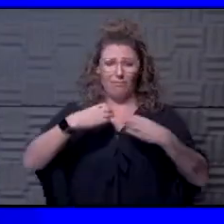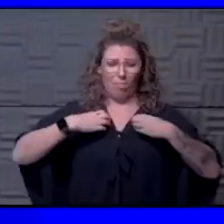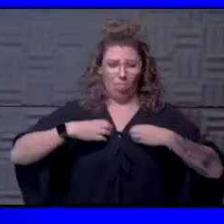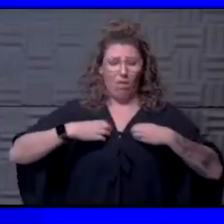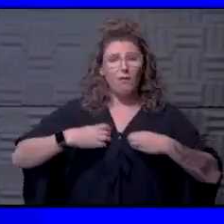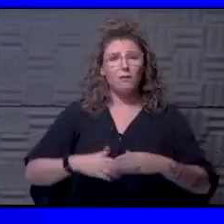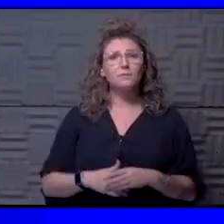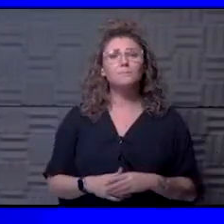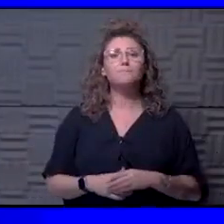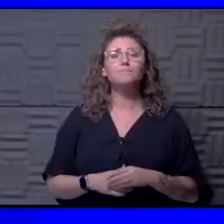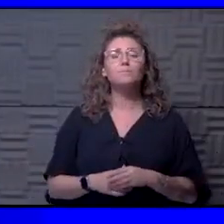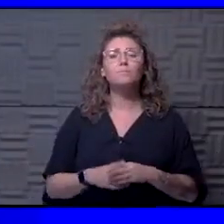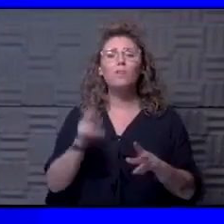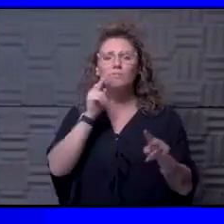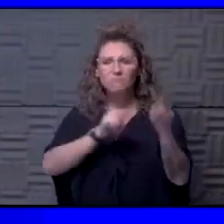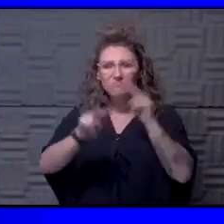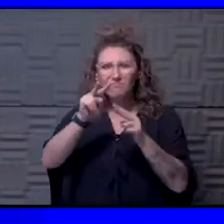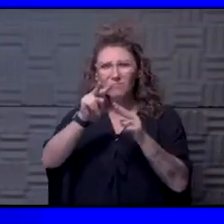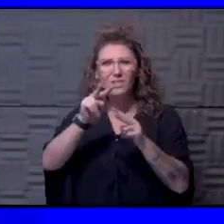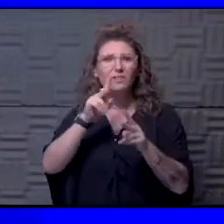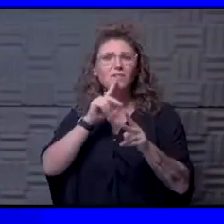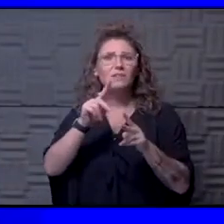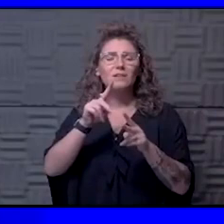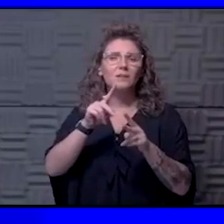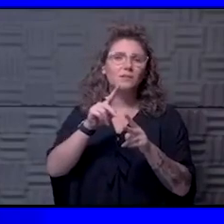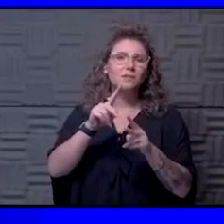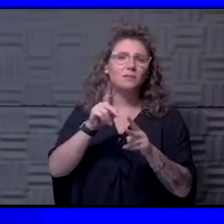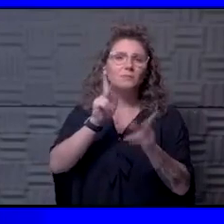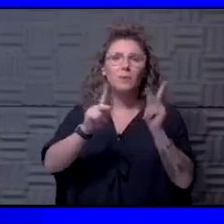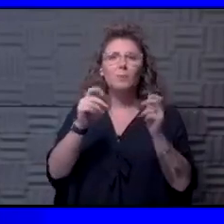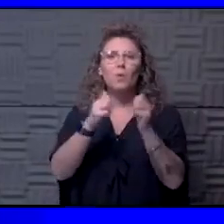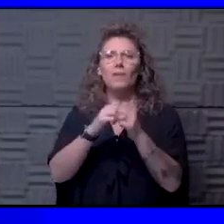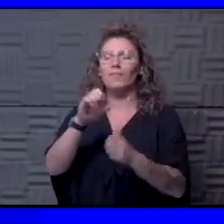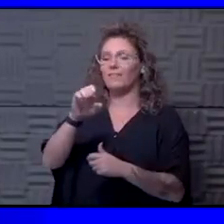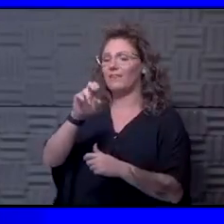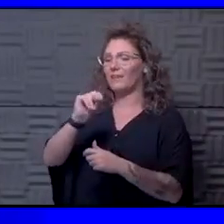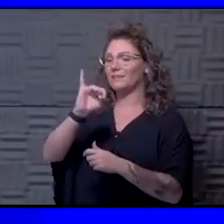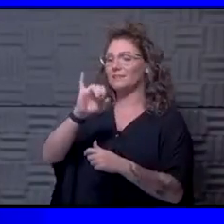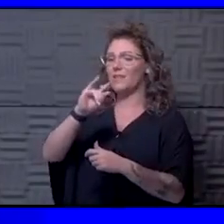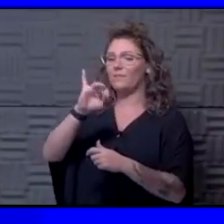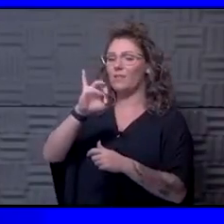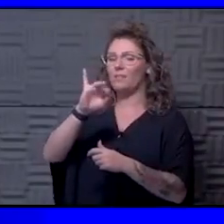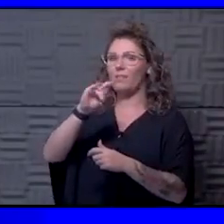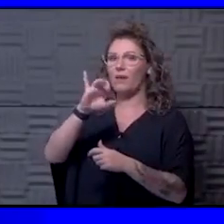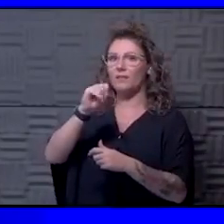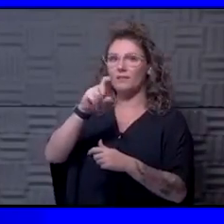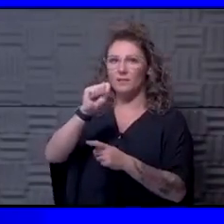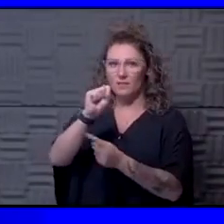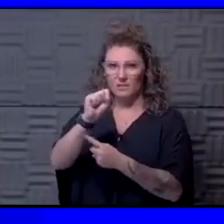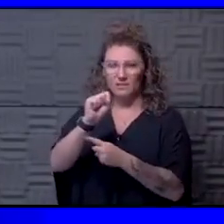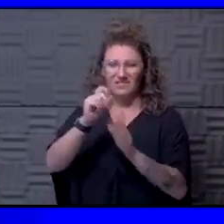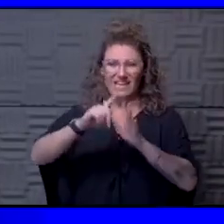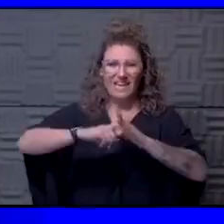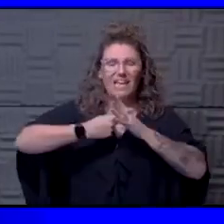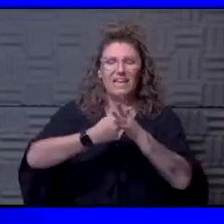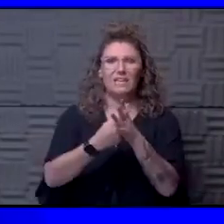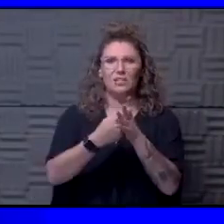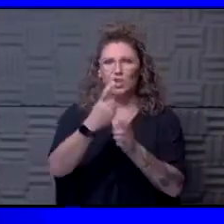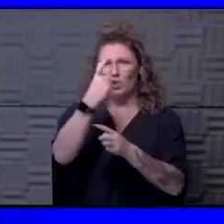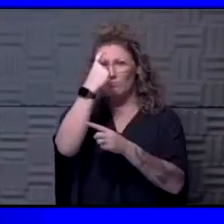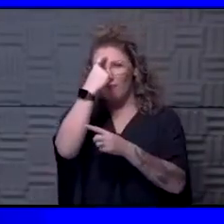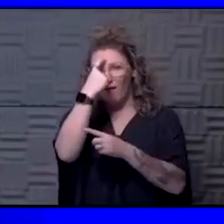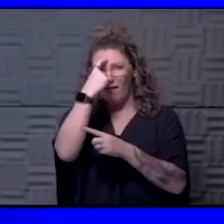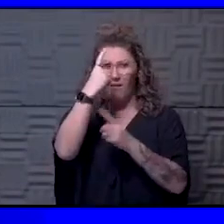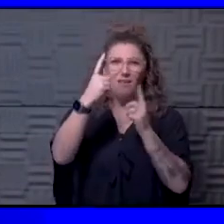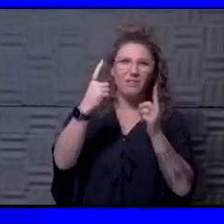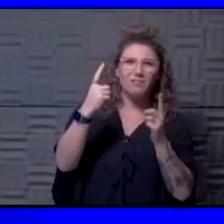say, encephalitis or, you know, initial altered mental status who come